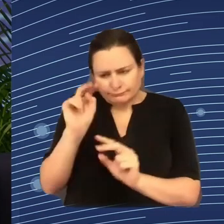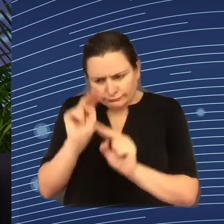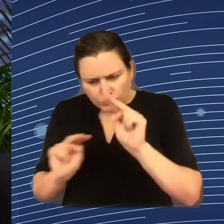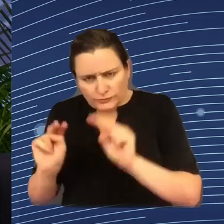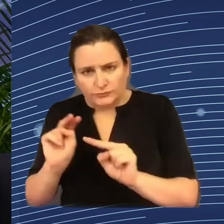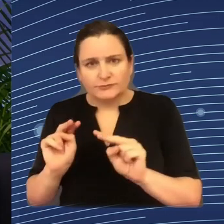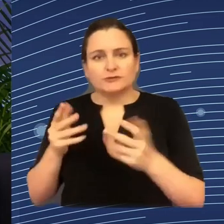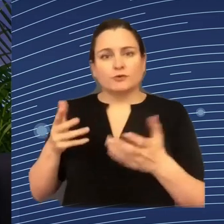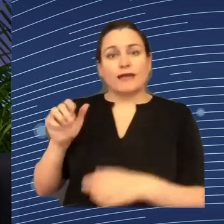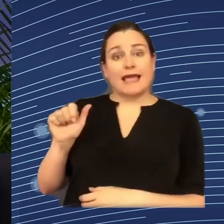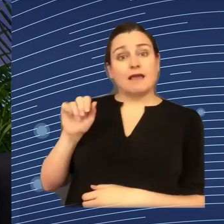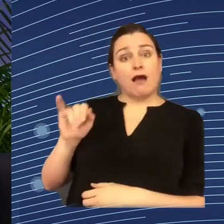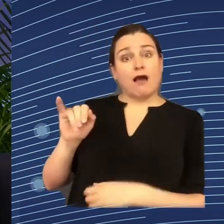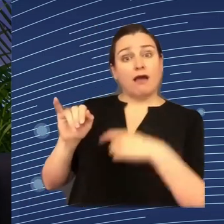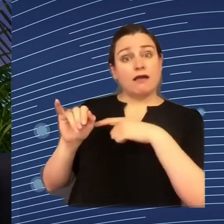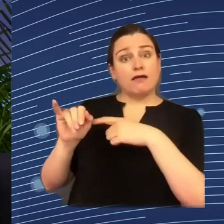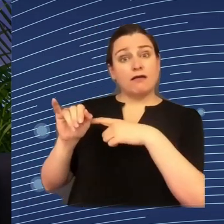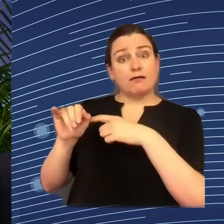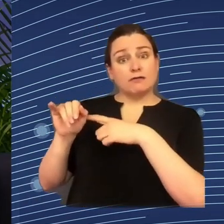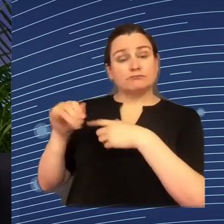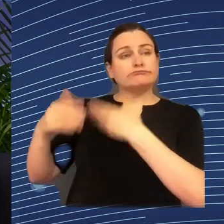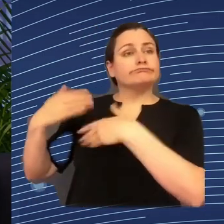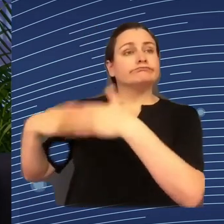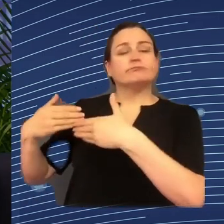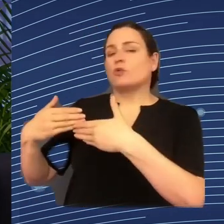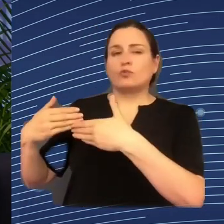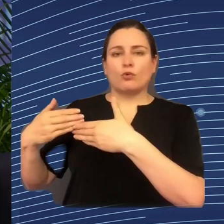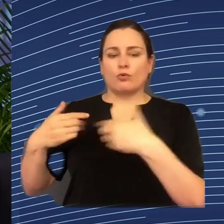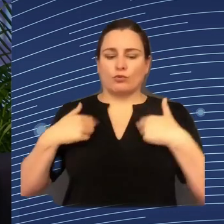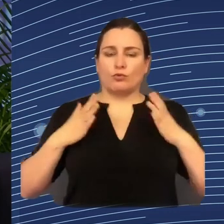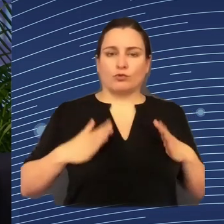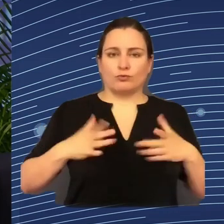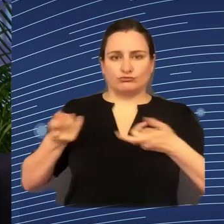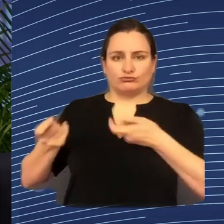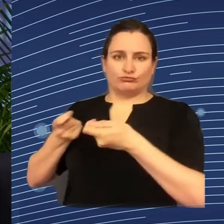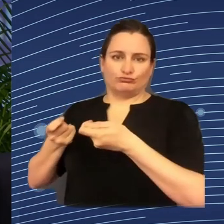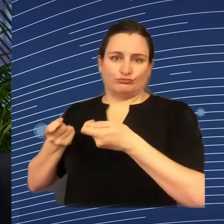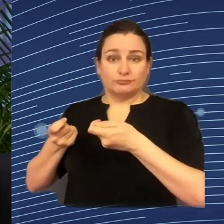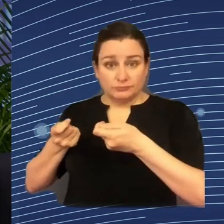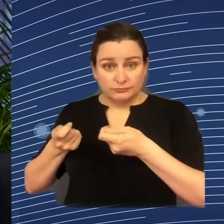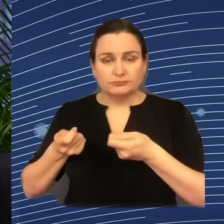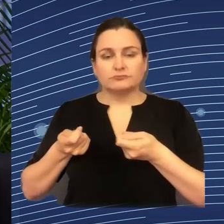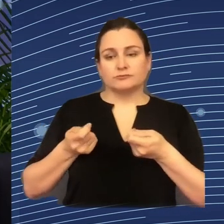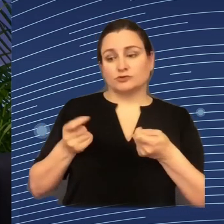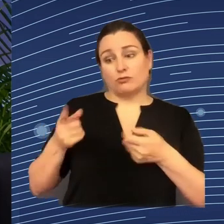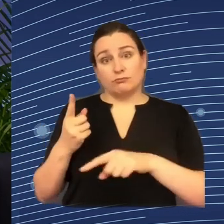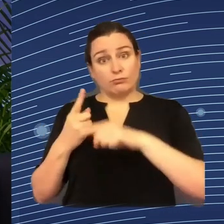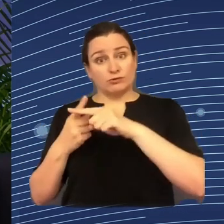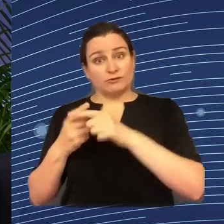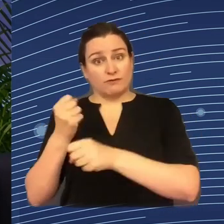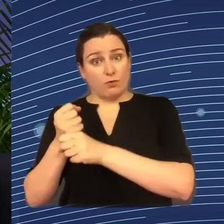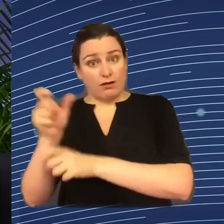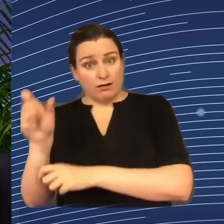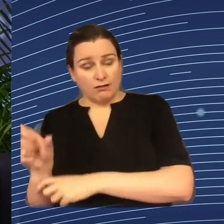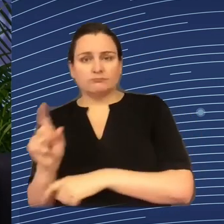algorithm is working for both the employers and the workers. And not just for one of them. And